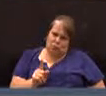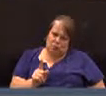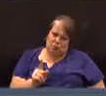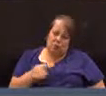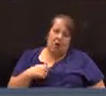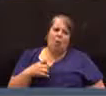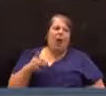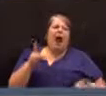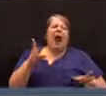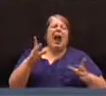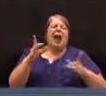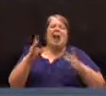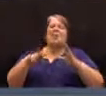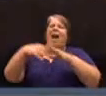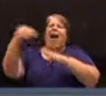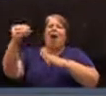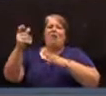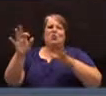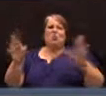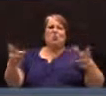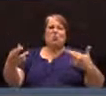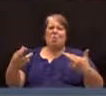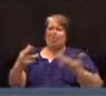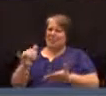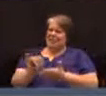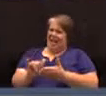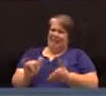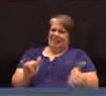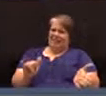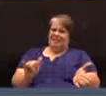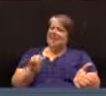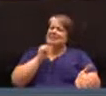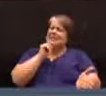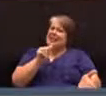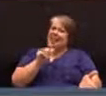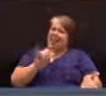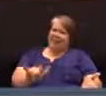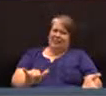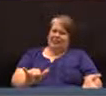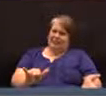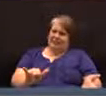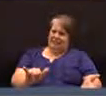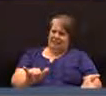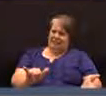would hate to have it go out of this room as fact. It is not fact.